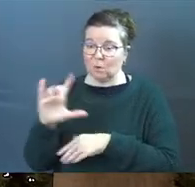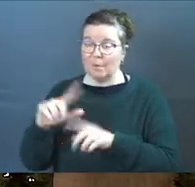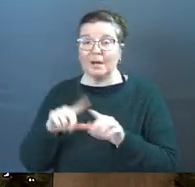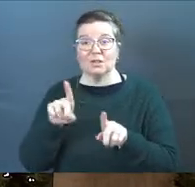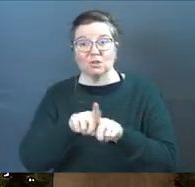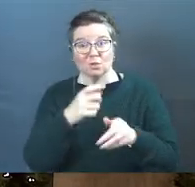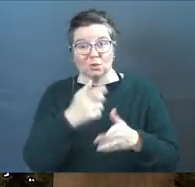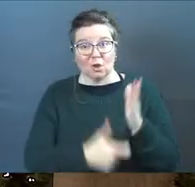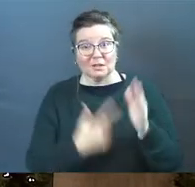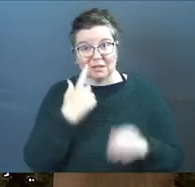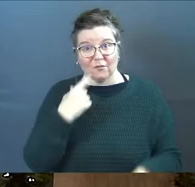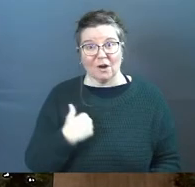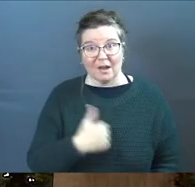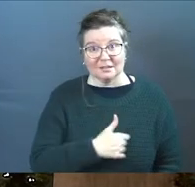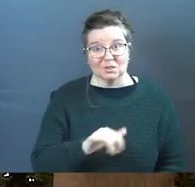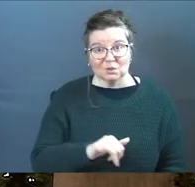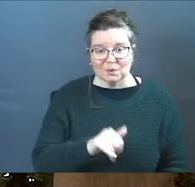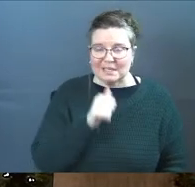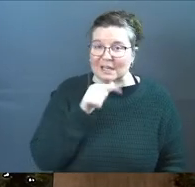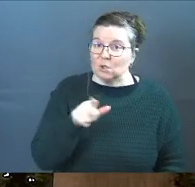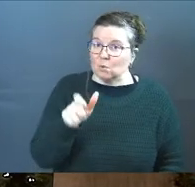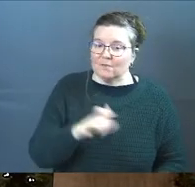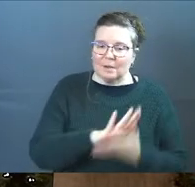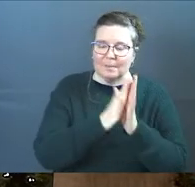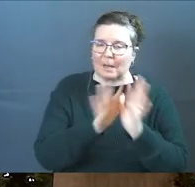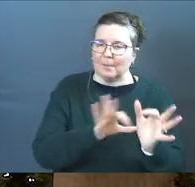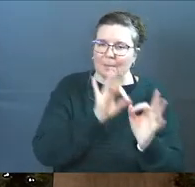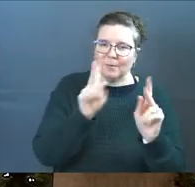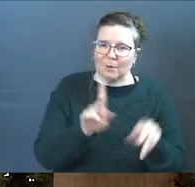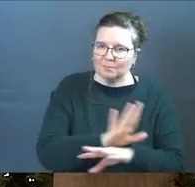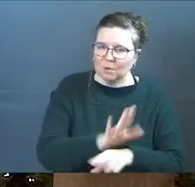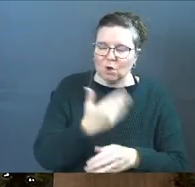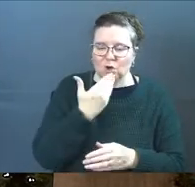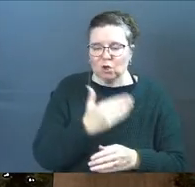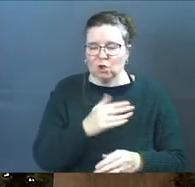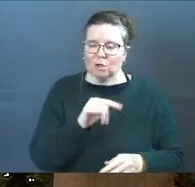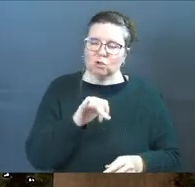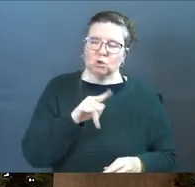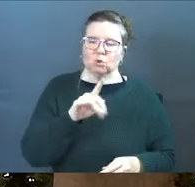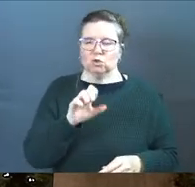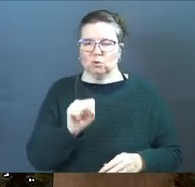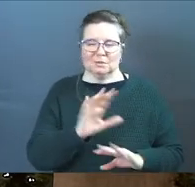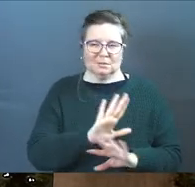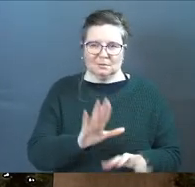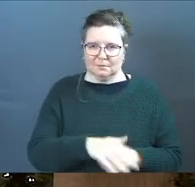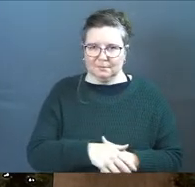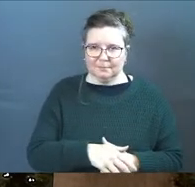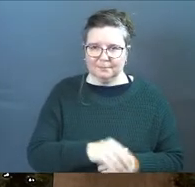is costly for us it's not that you have to become a perfect person or goody two shoes or any of that